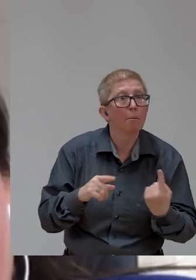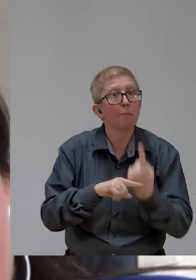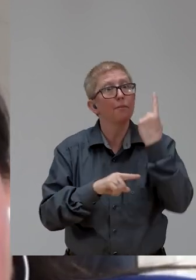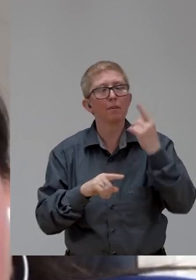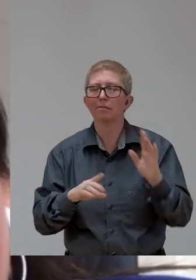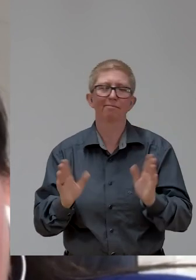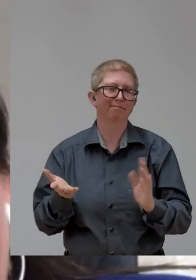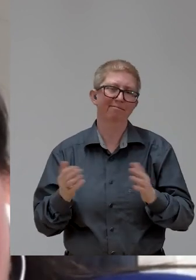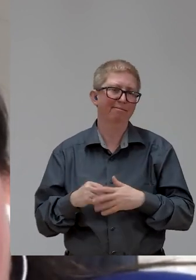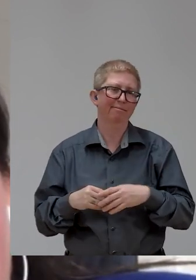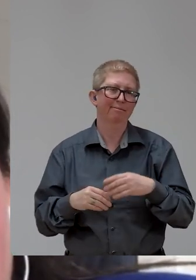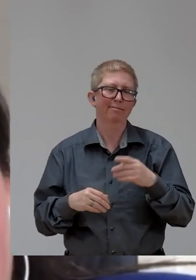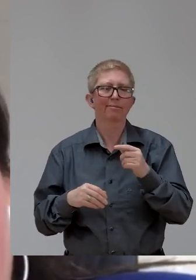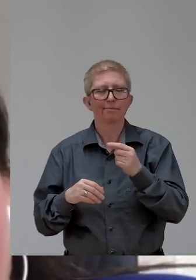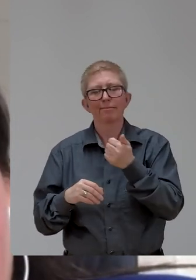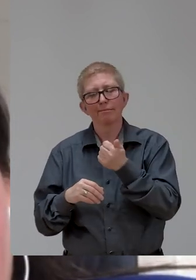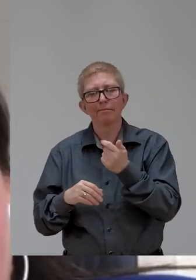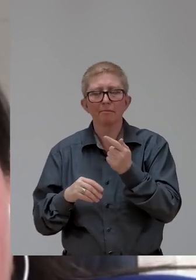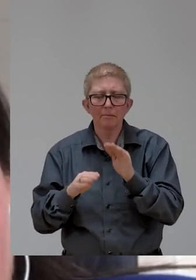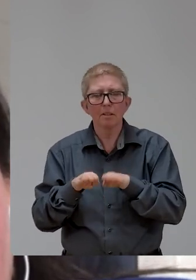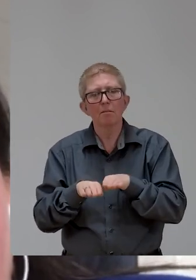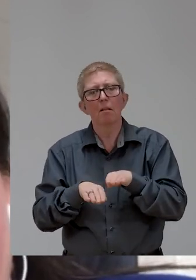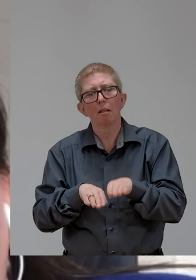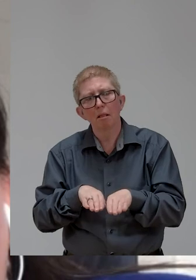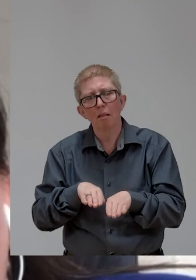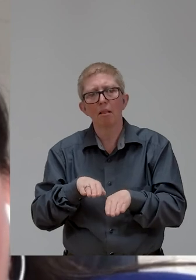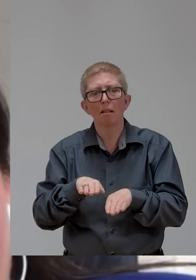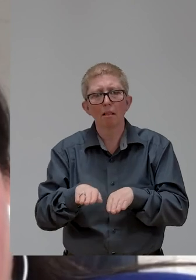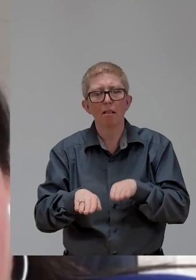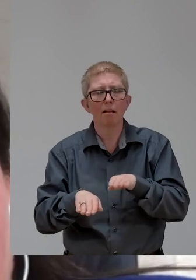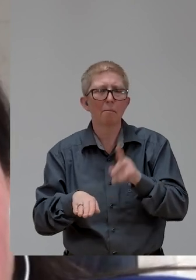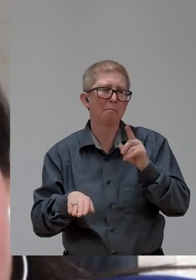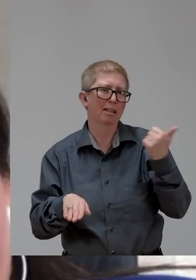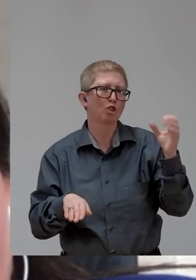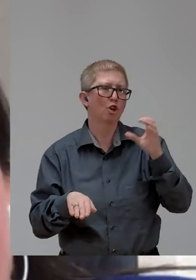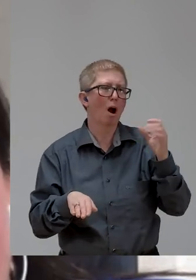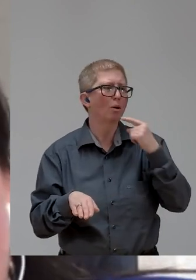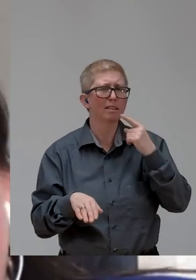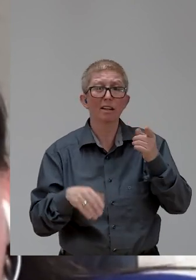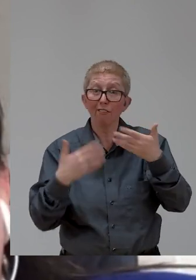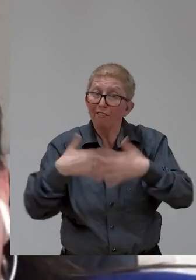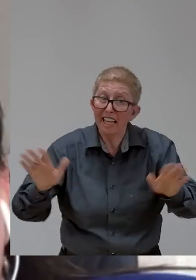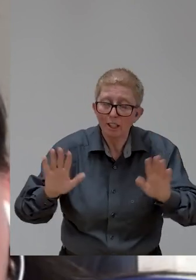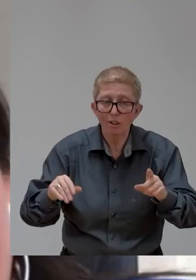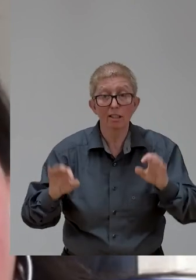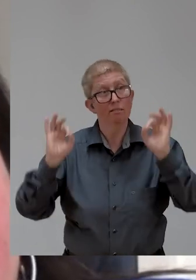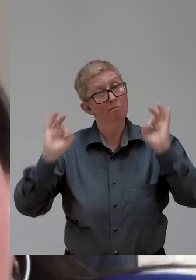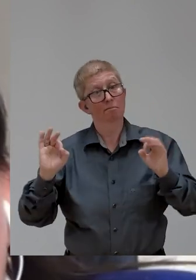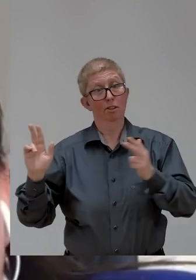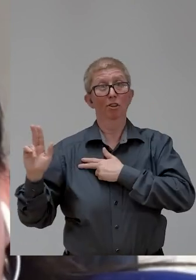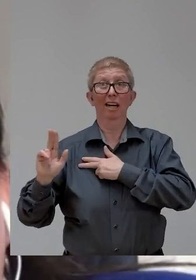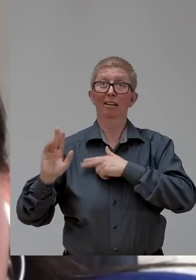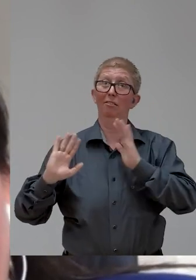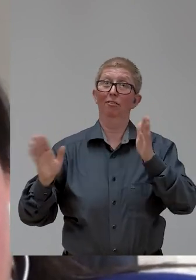some of the progress, but as Charlotte said as well, and in her keynote, um, we also have to recognize and be realistic that we have a long way to go. So